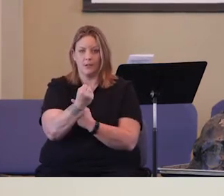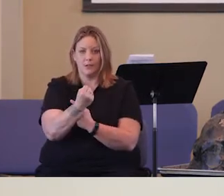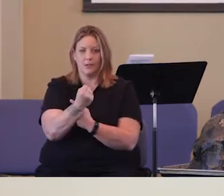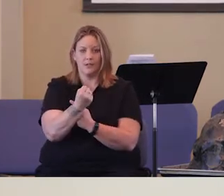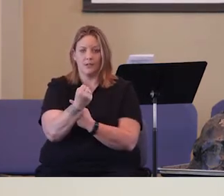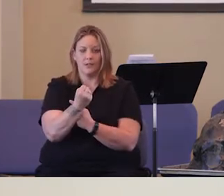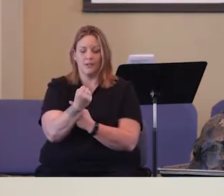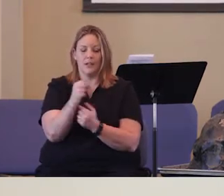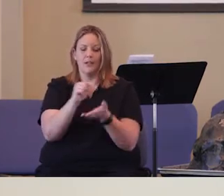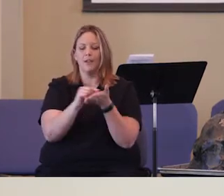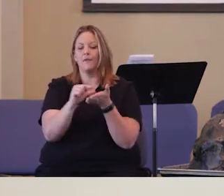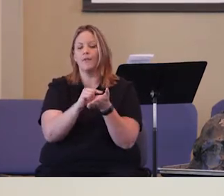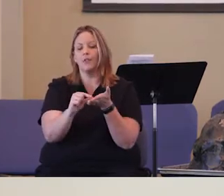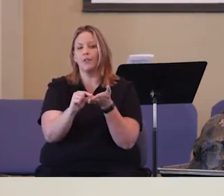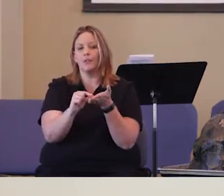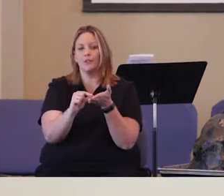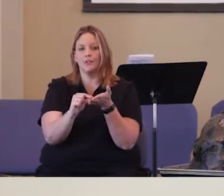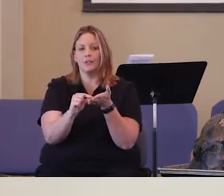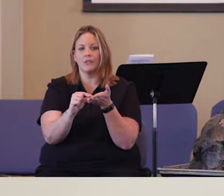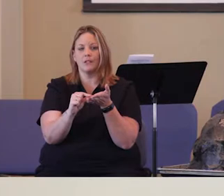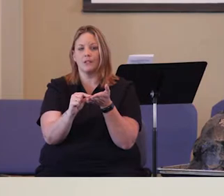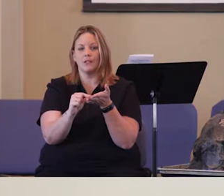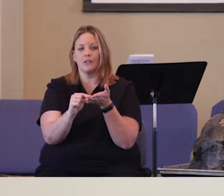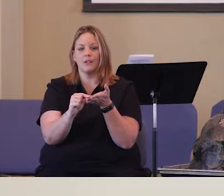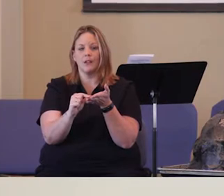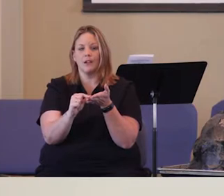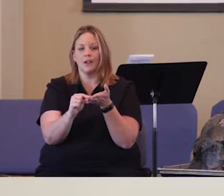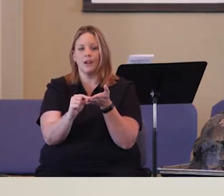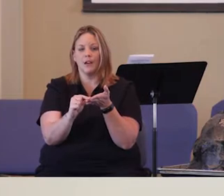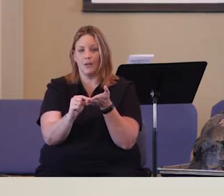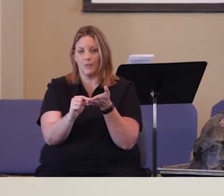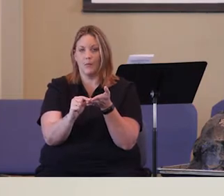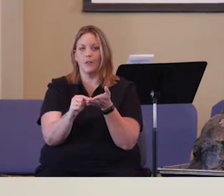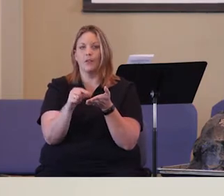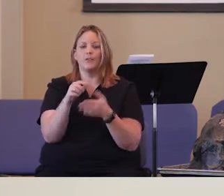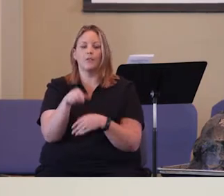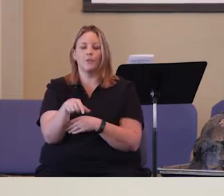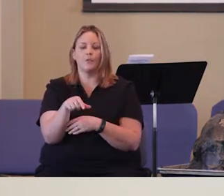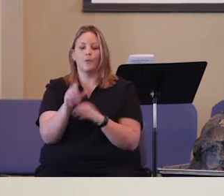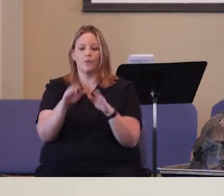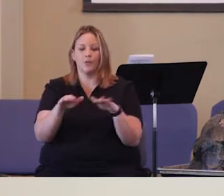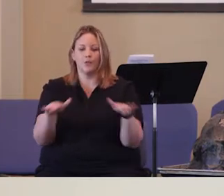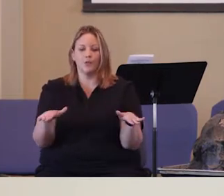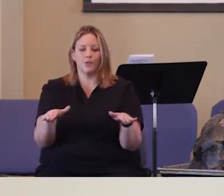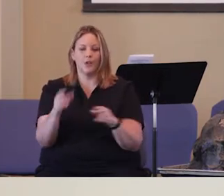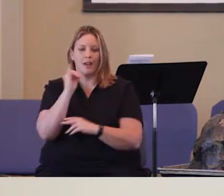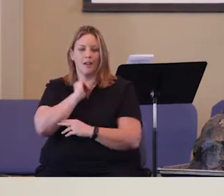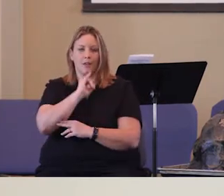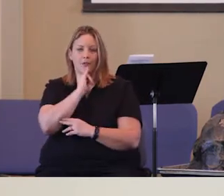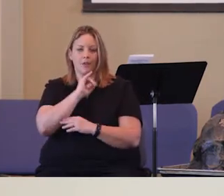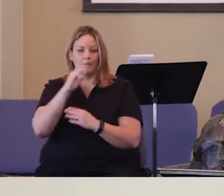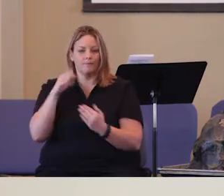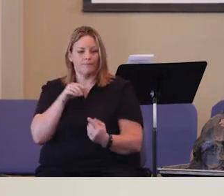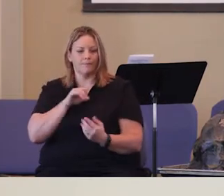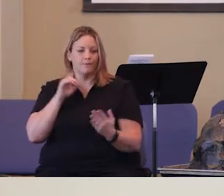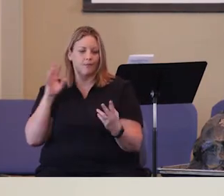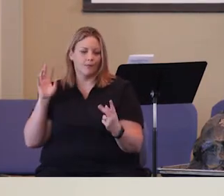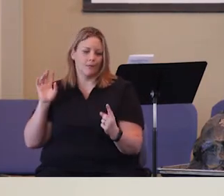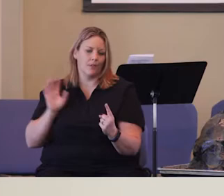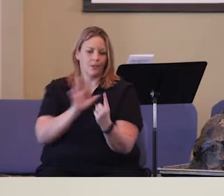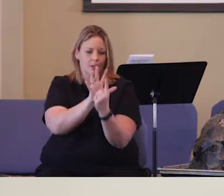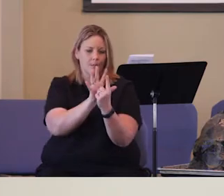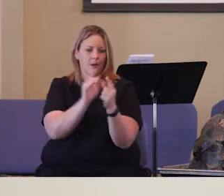In verse, let's see where we're at. In verse, so the children of Israel come to him, say, Hey, Moses, we're dying here.